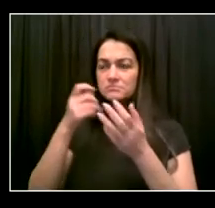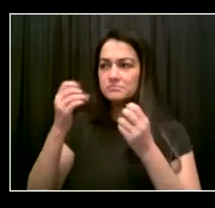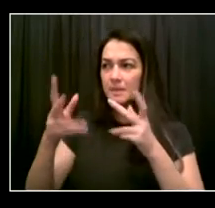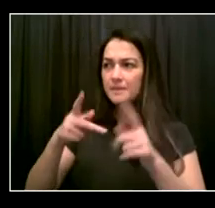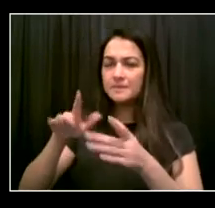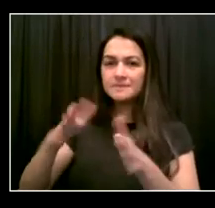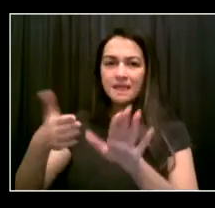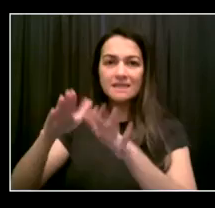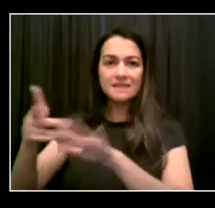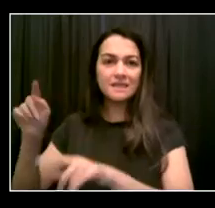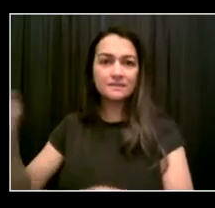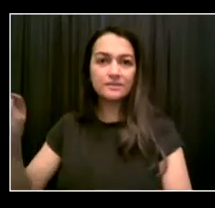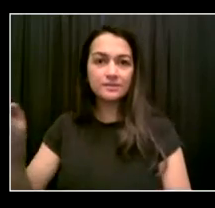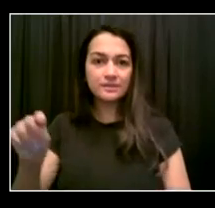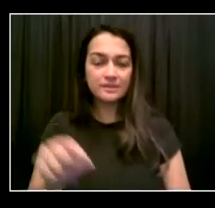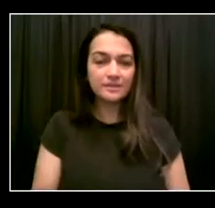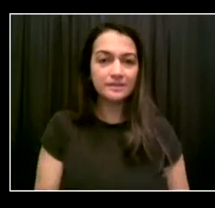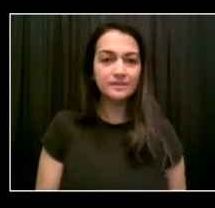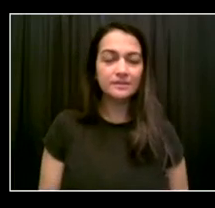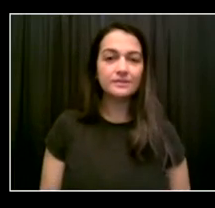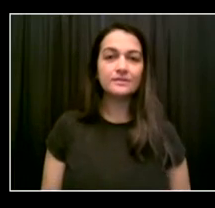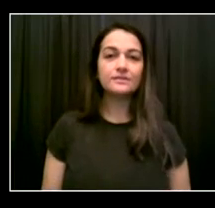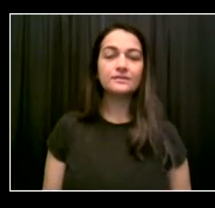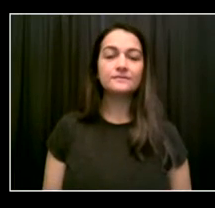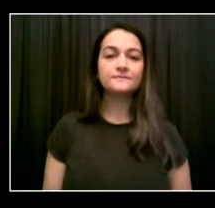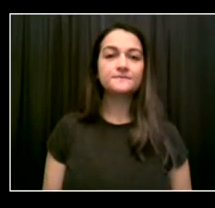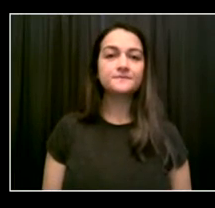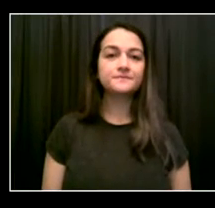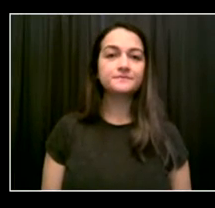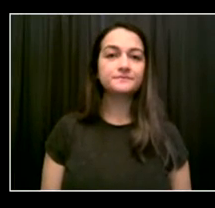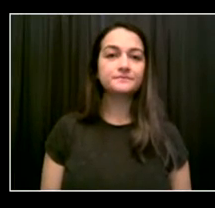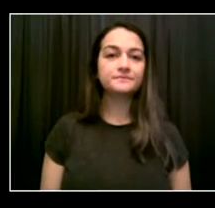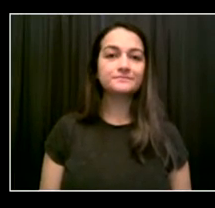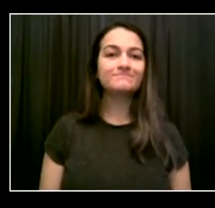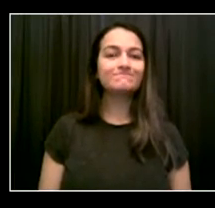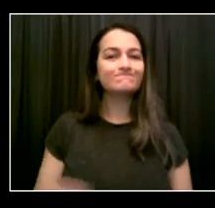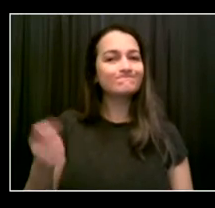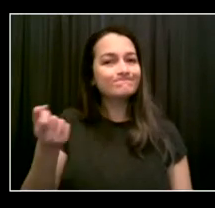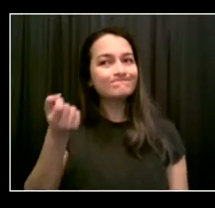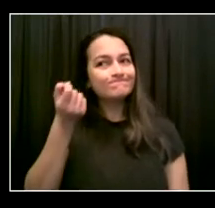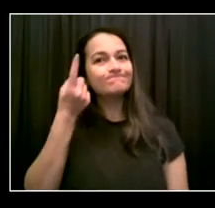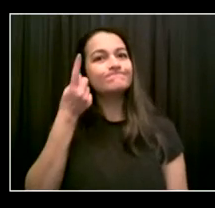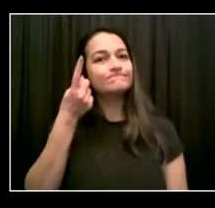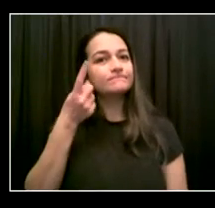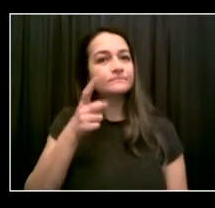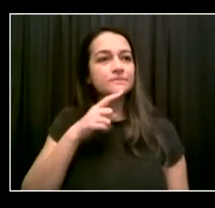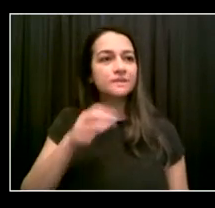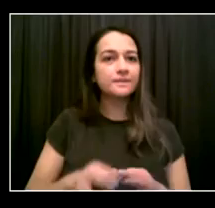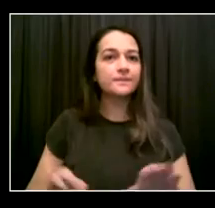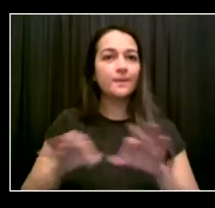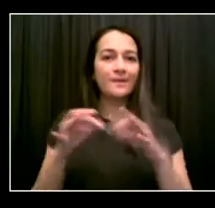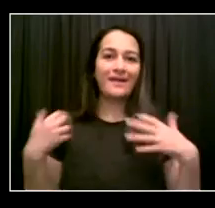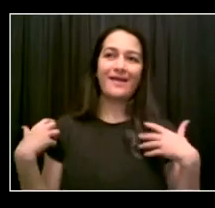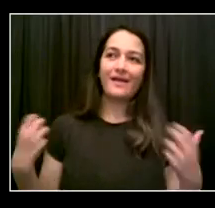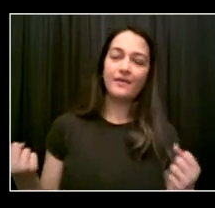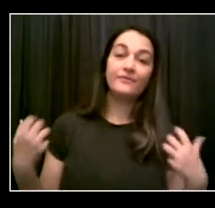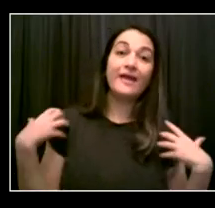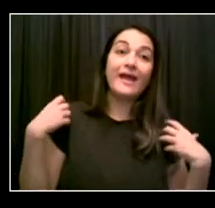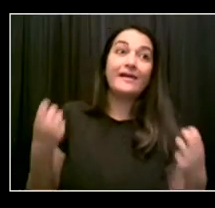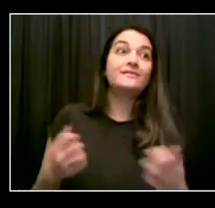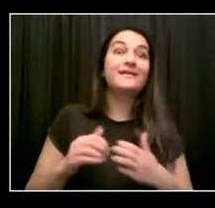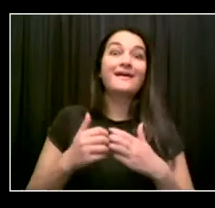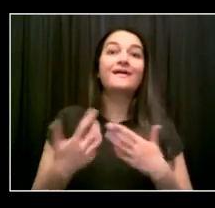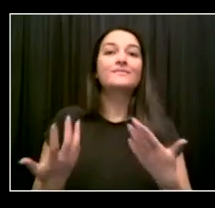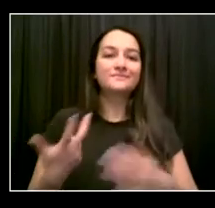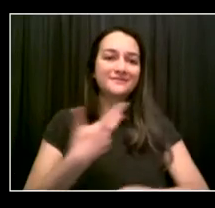till my opportunity came for me to be able to take the vaccine. And what I will say is, yeah,